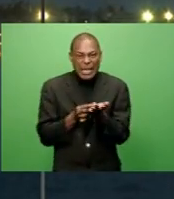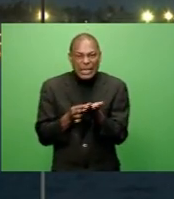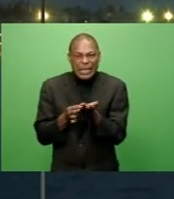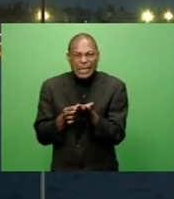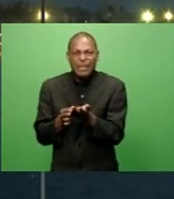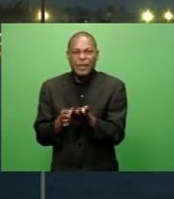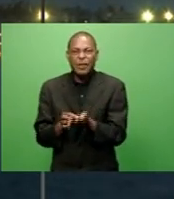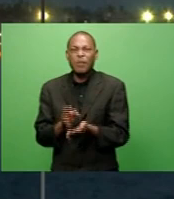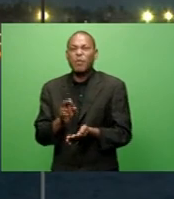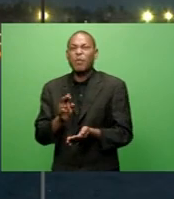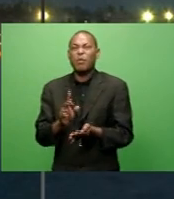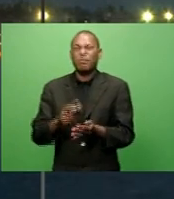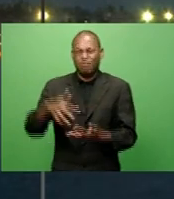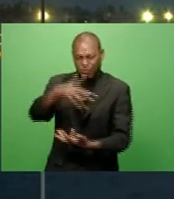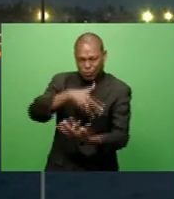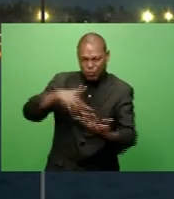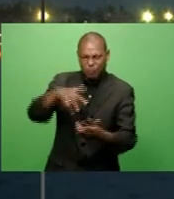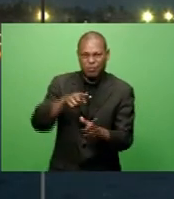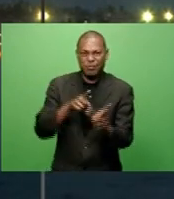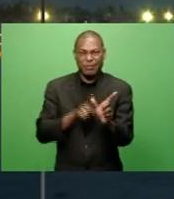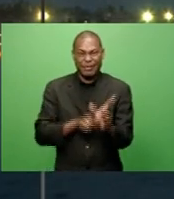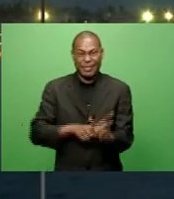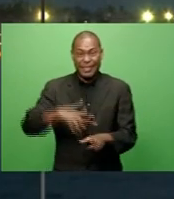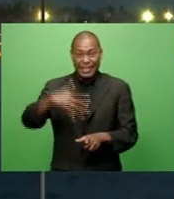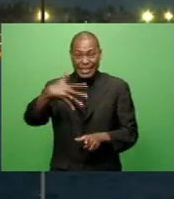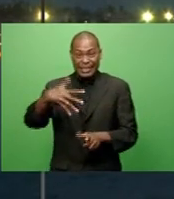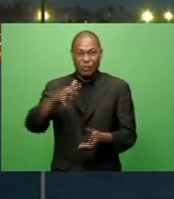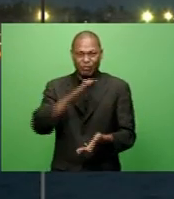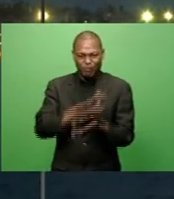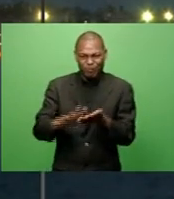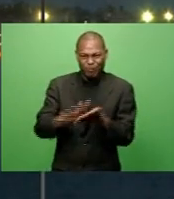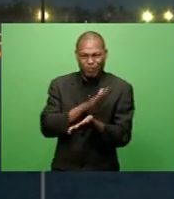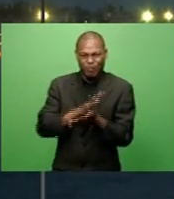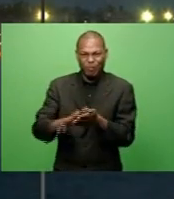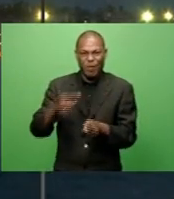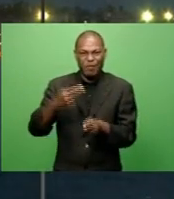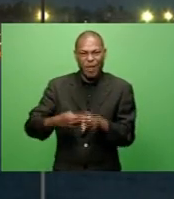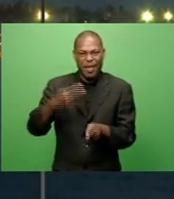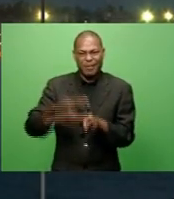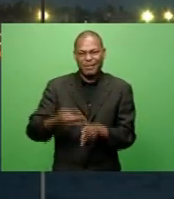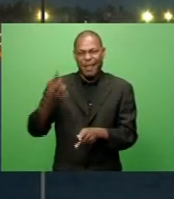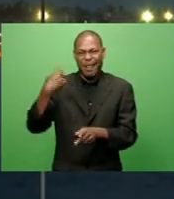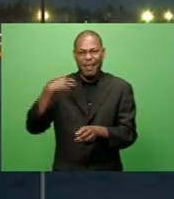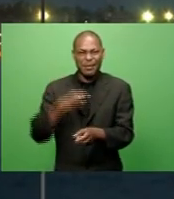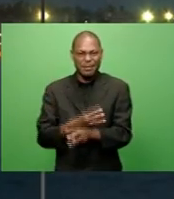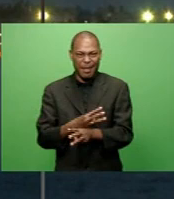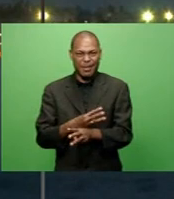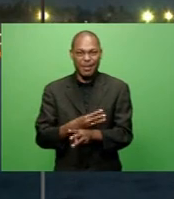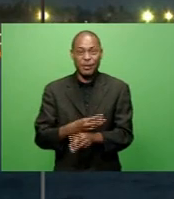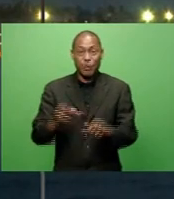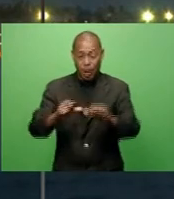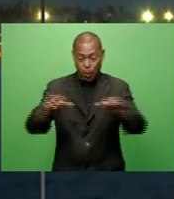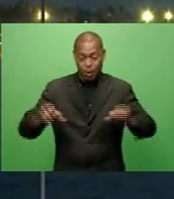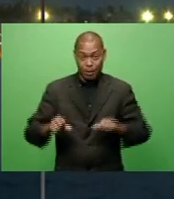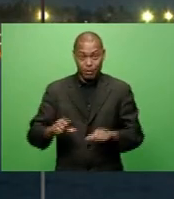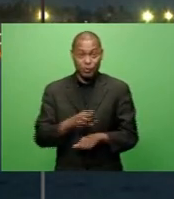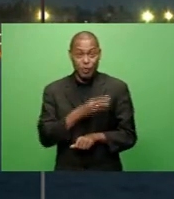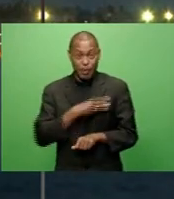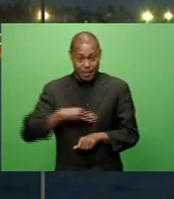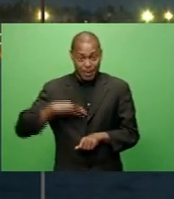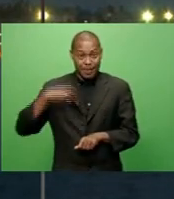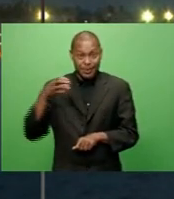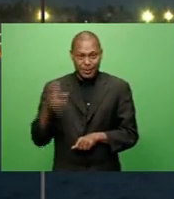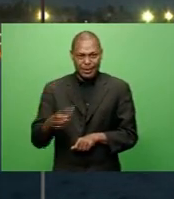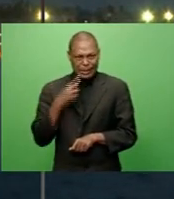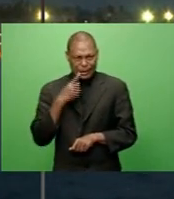five commodities after tropical cyclone yasa devastated farms last month. Agriculture Minister Dr. Mehendra Rendi says this is part of